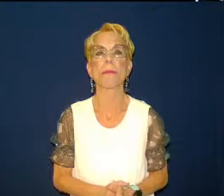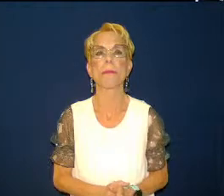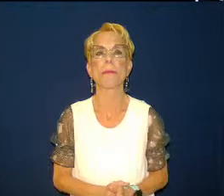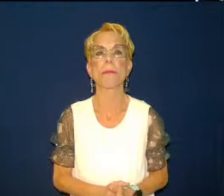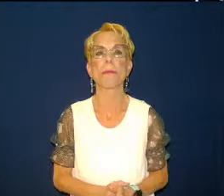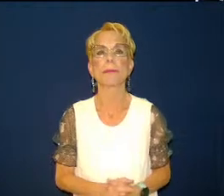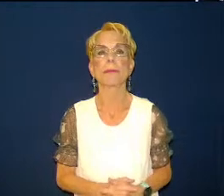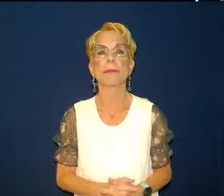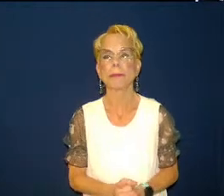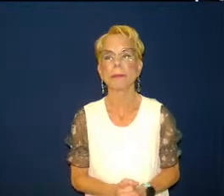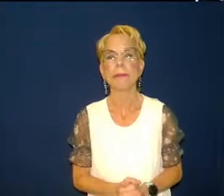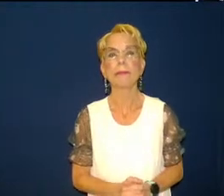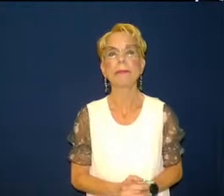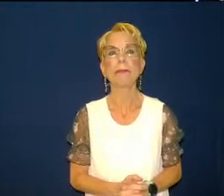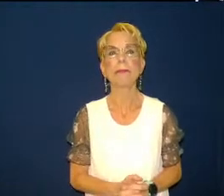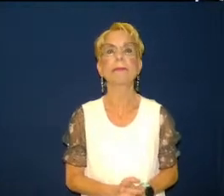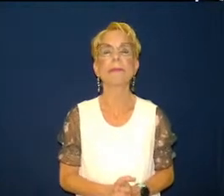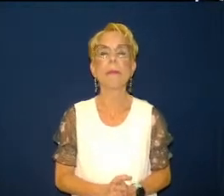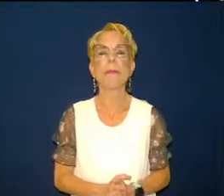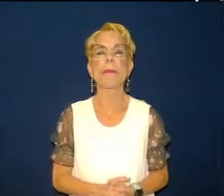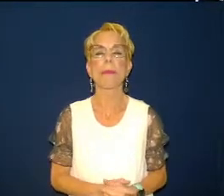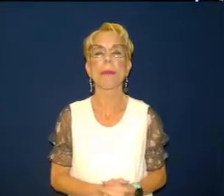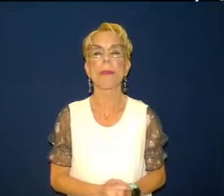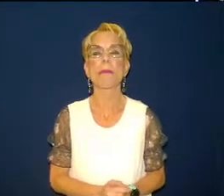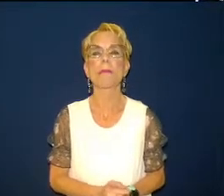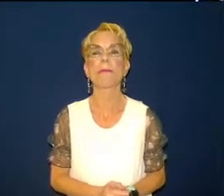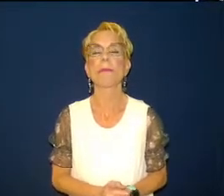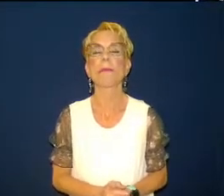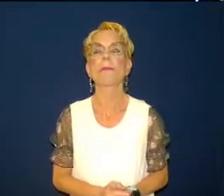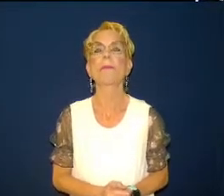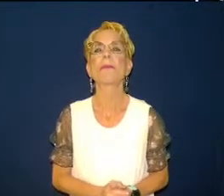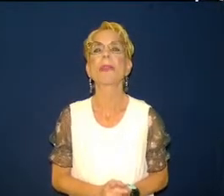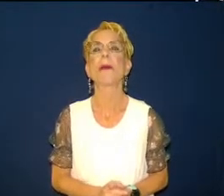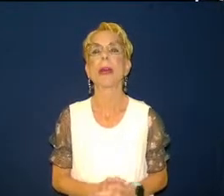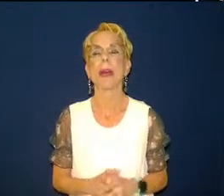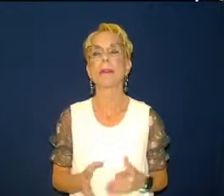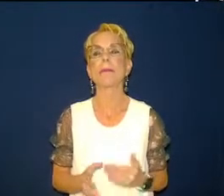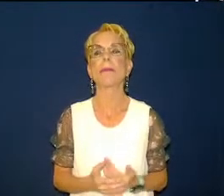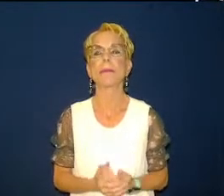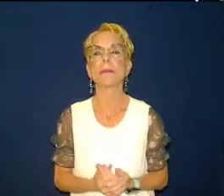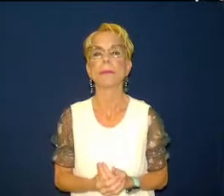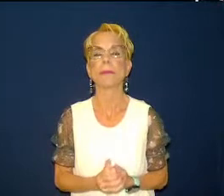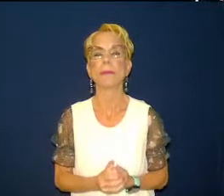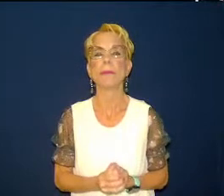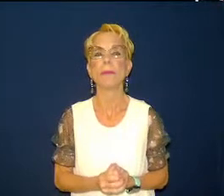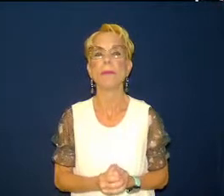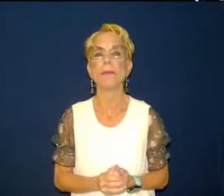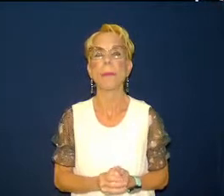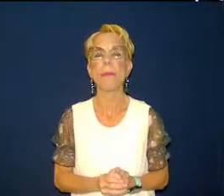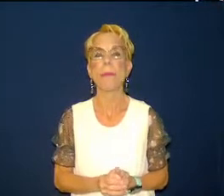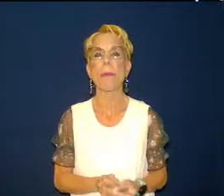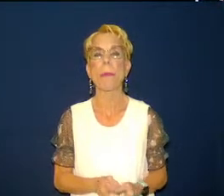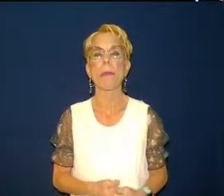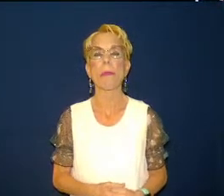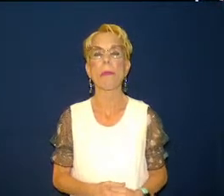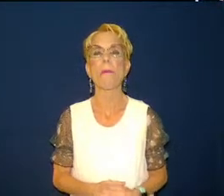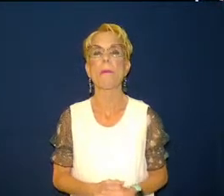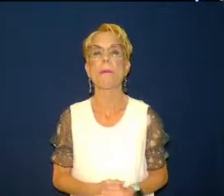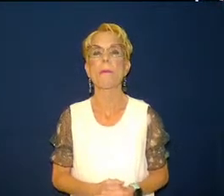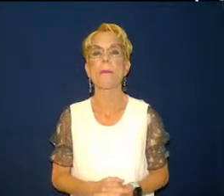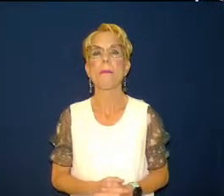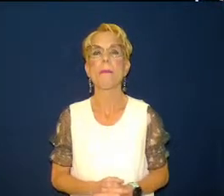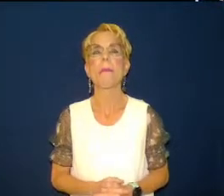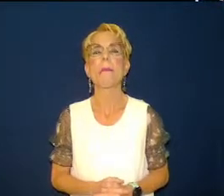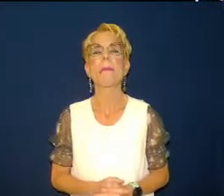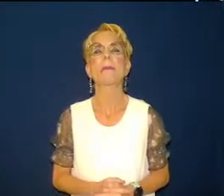we need to move beyond what god what was the past and into the glorious future with god and so what we have to do